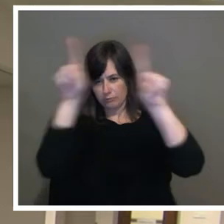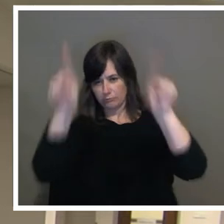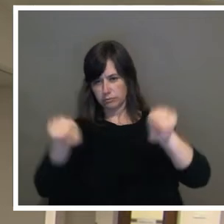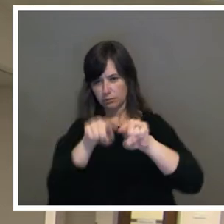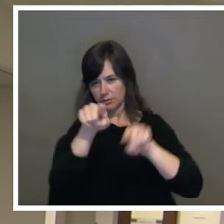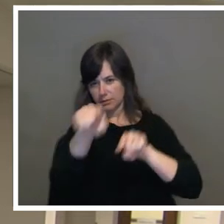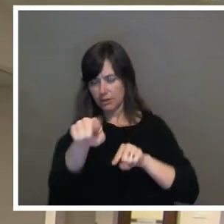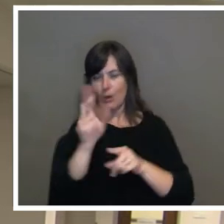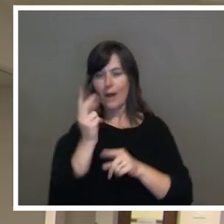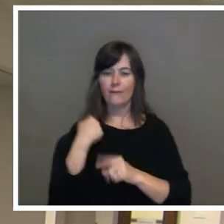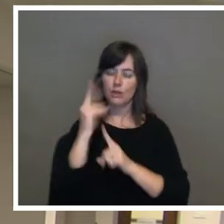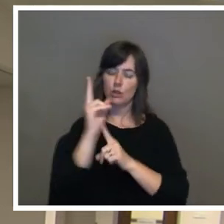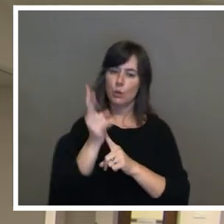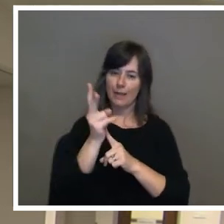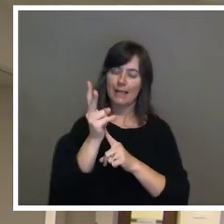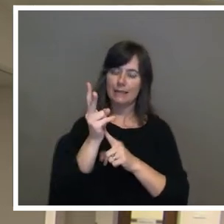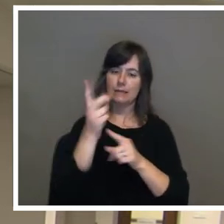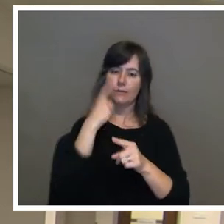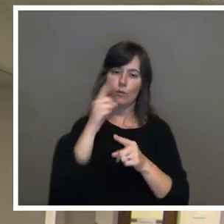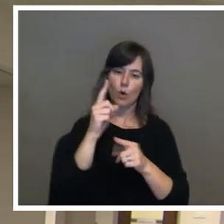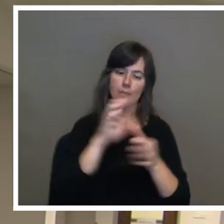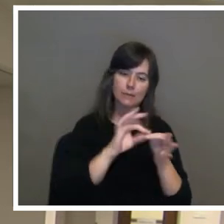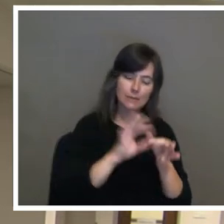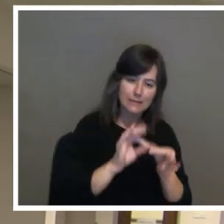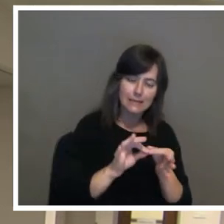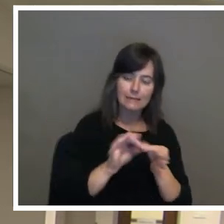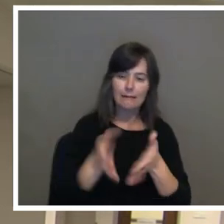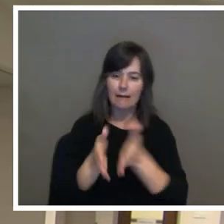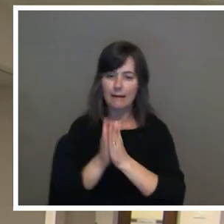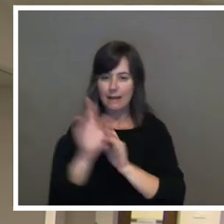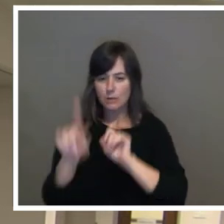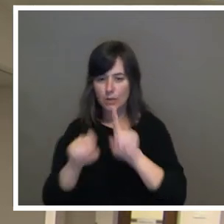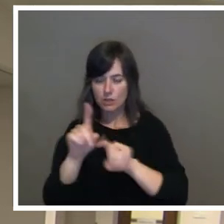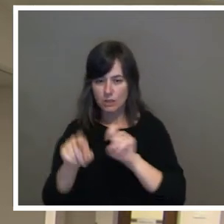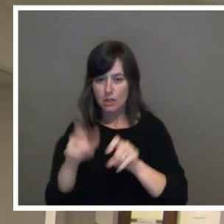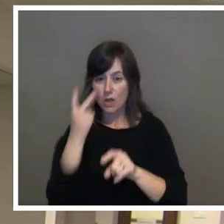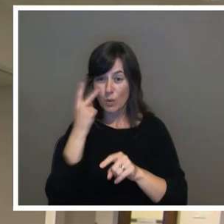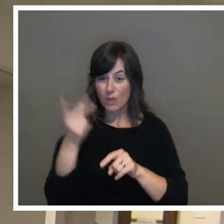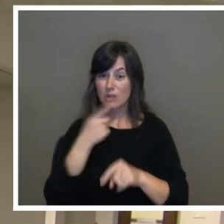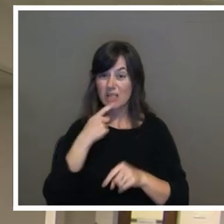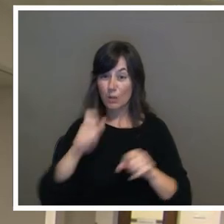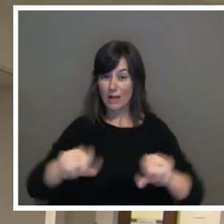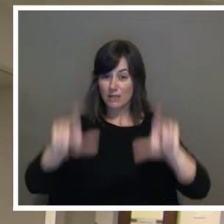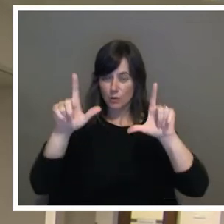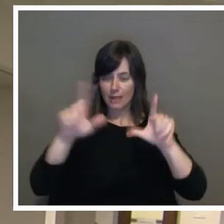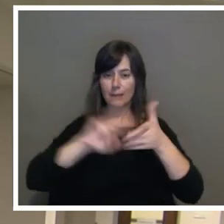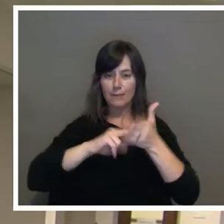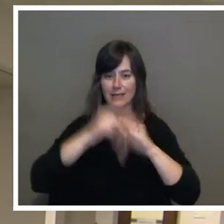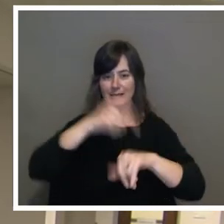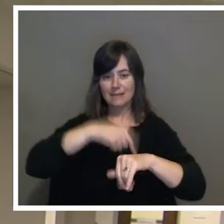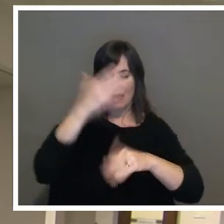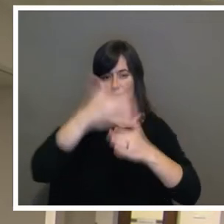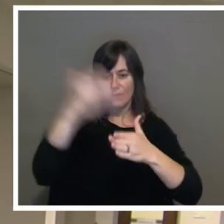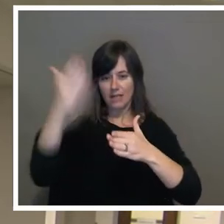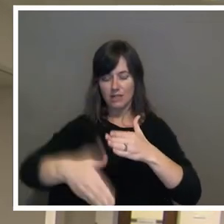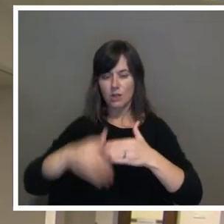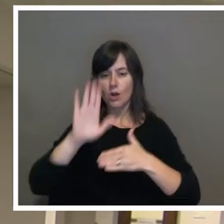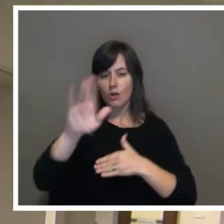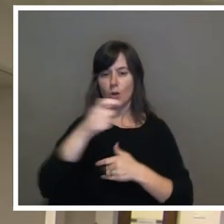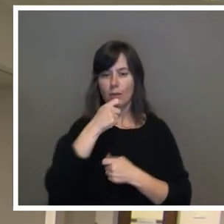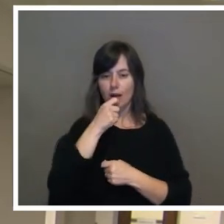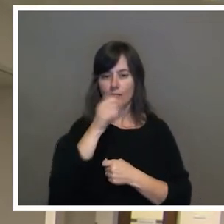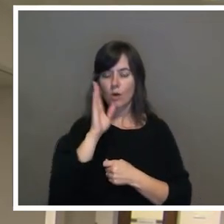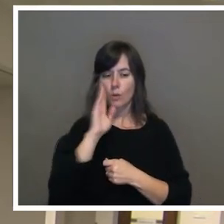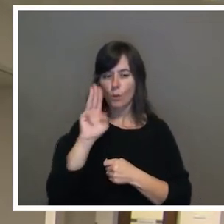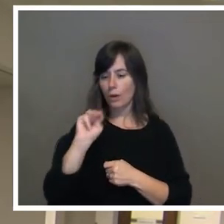minutes to speak and to ask questions. When you see a red screen, your time is up and your microphone will be muted so we